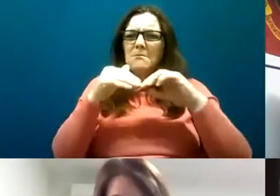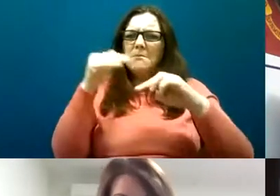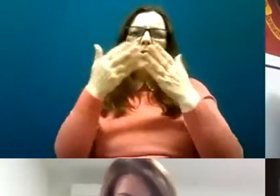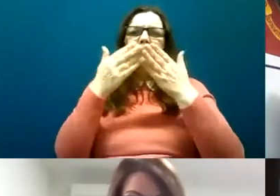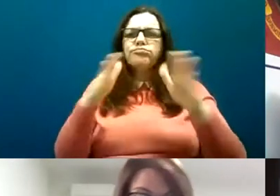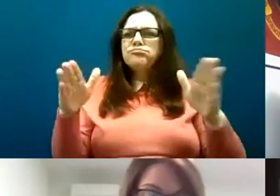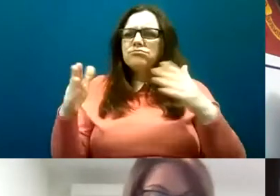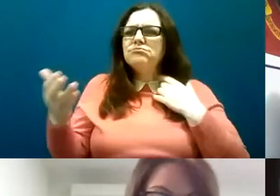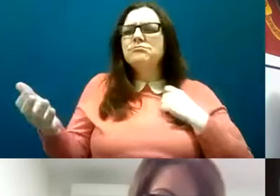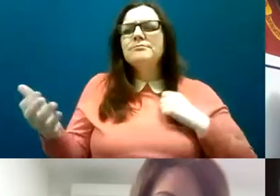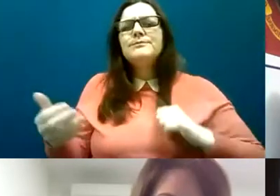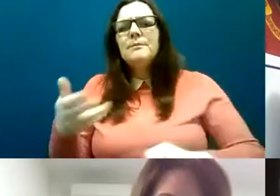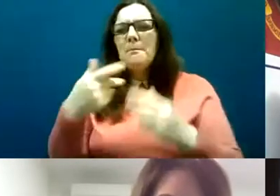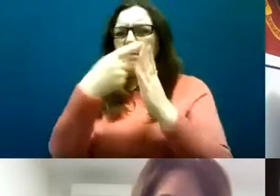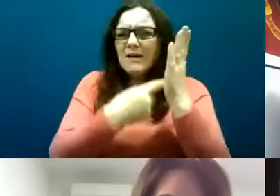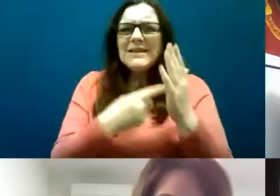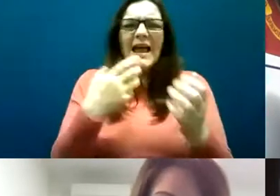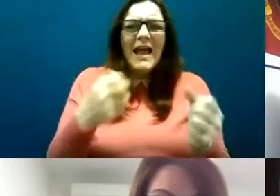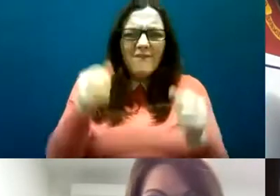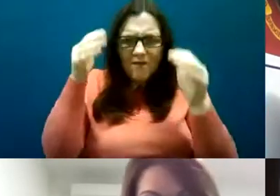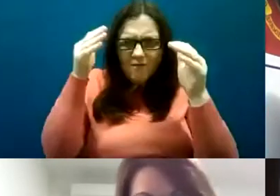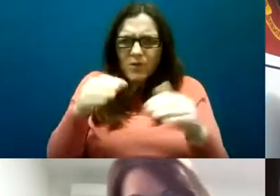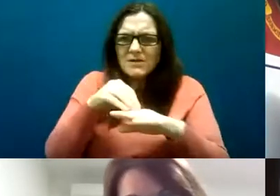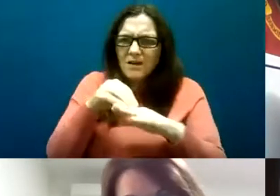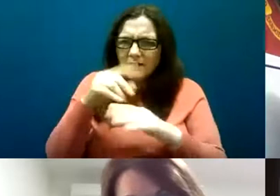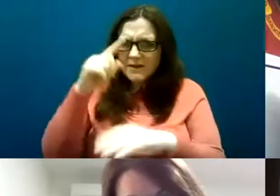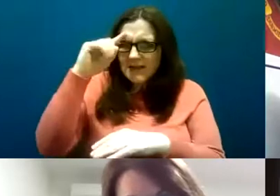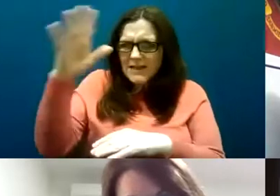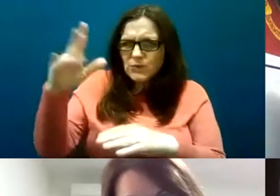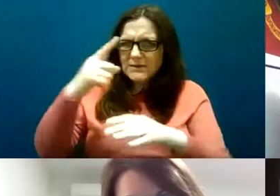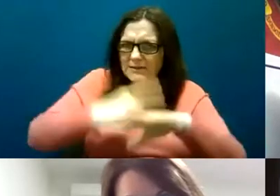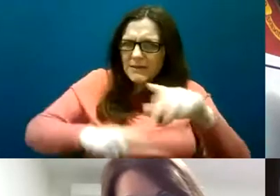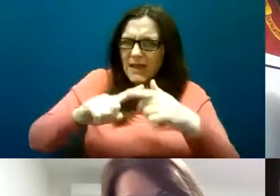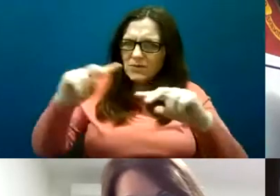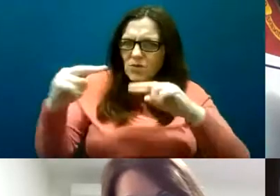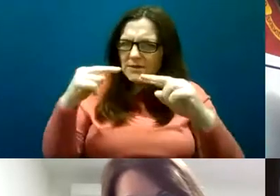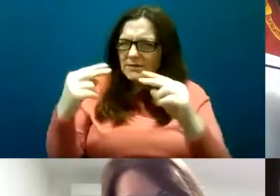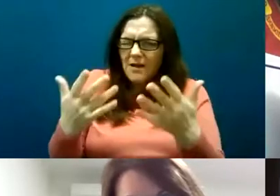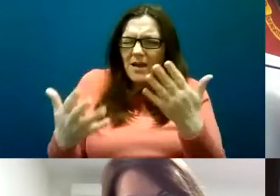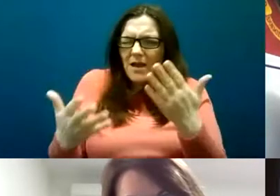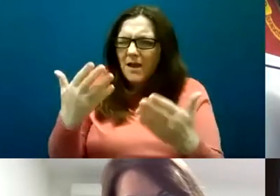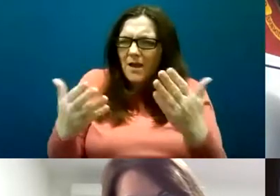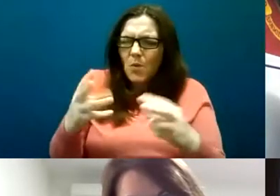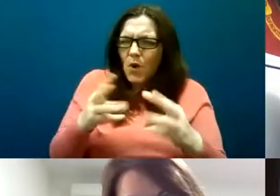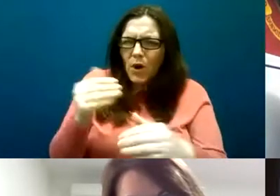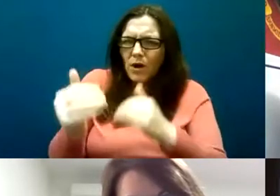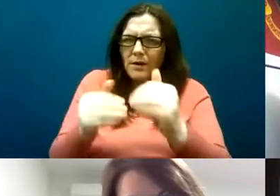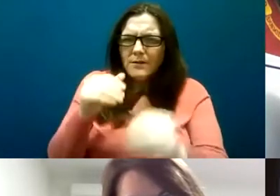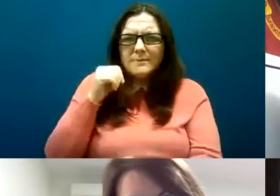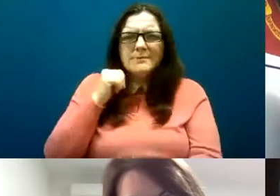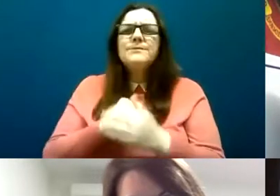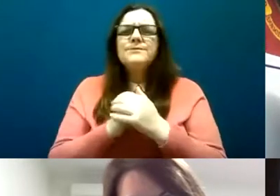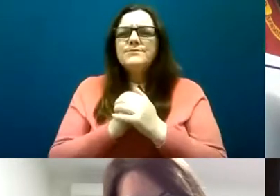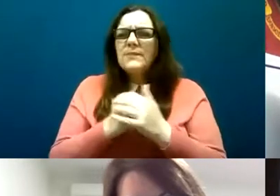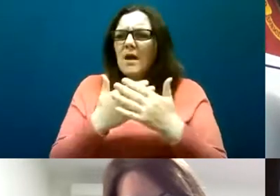and intellectual disability I'm just wondering how you think that would work given a lot of the